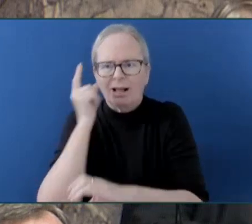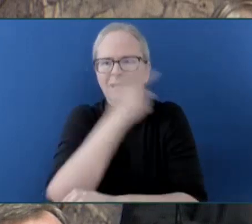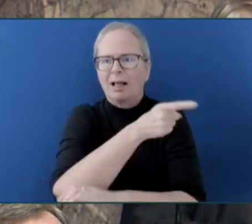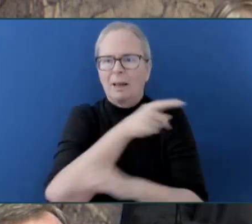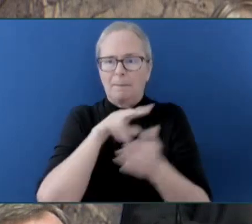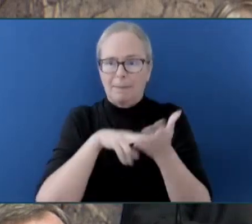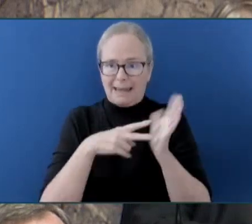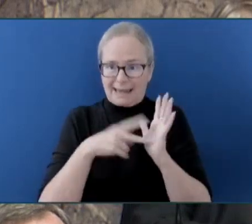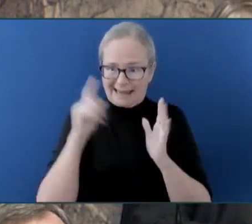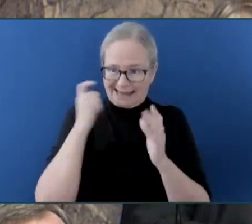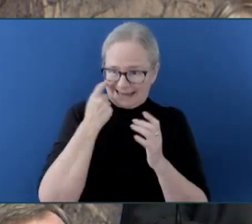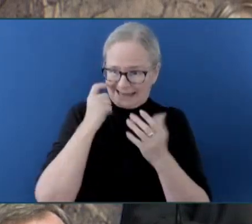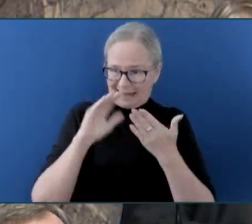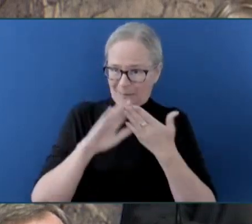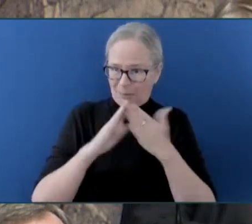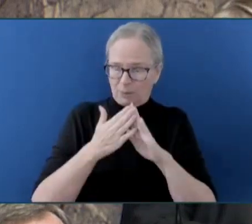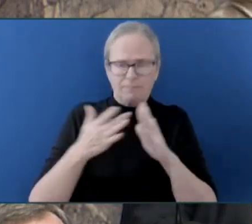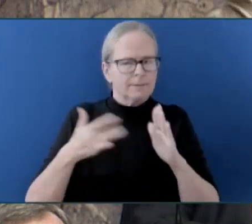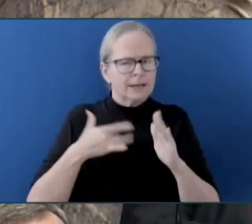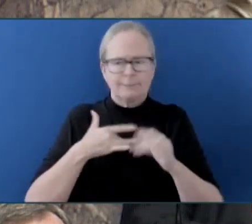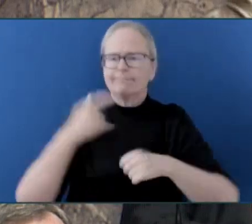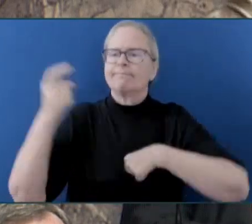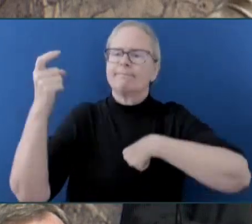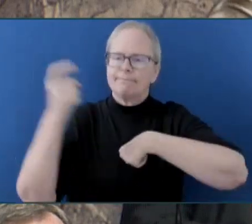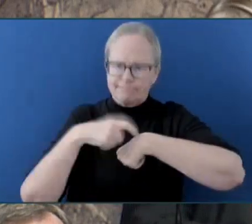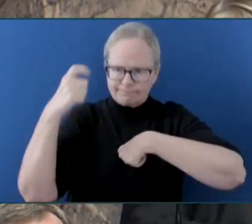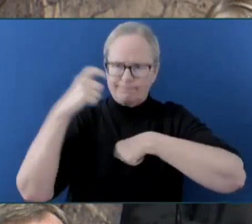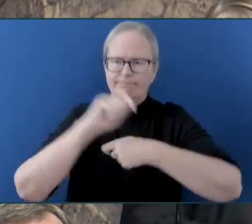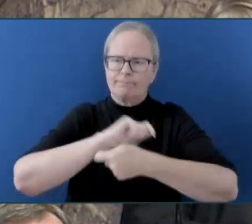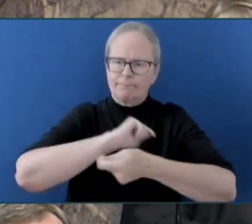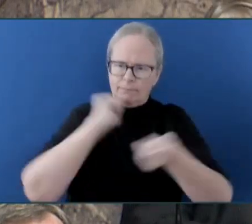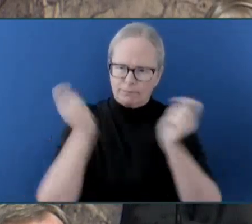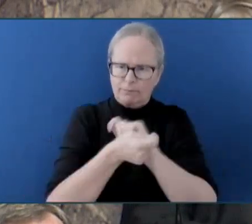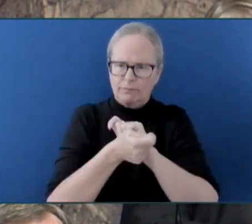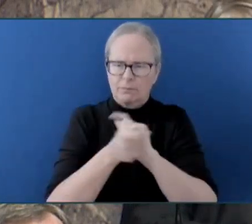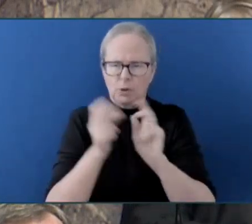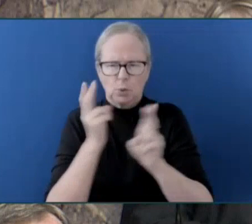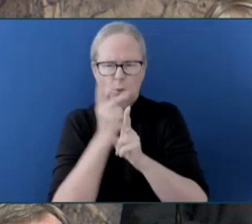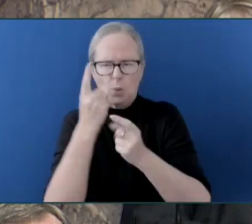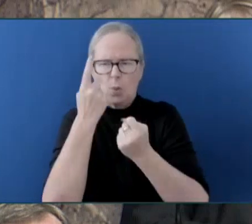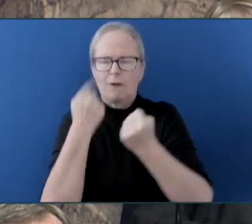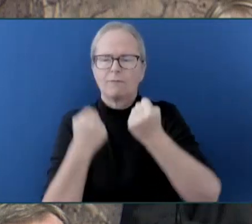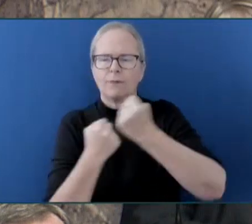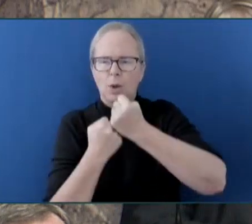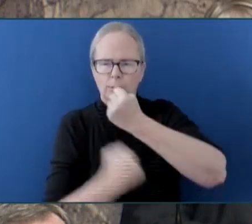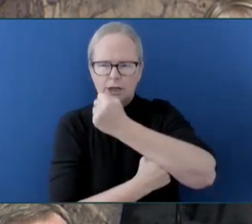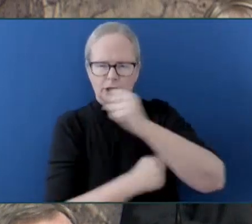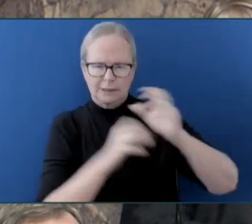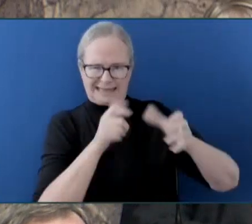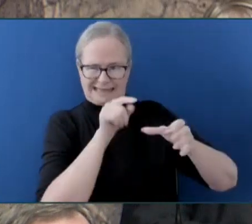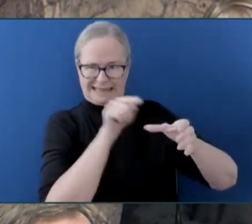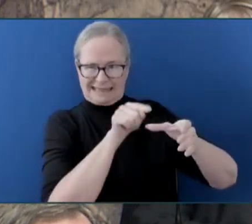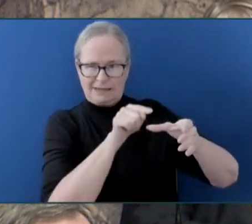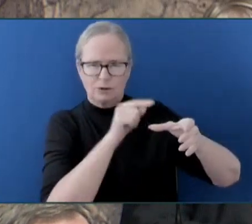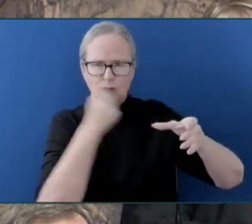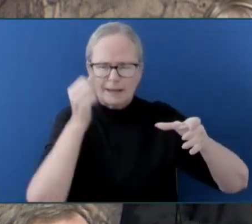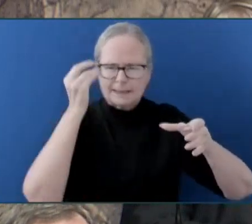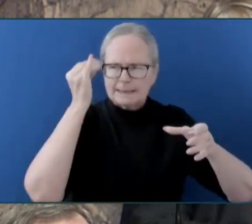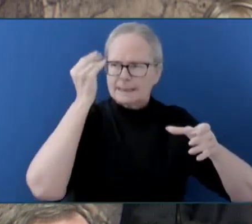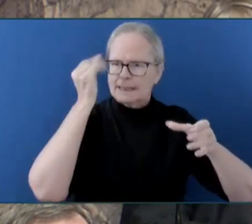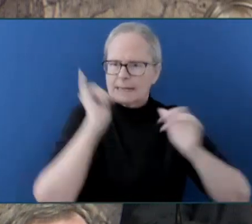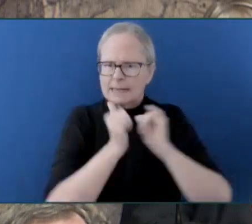Hospital Foundation, Kitimat embarked on a remarkable journey to raise the necessary funds. The CT scanner has been a priority,